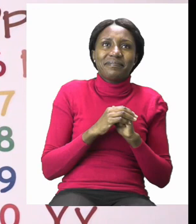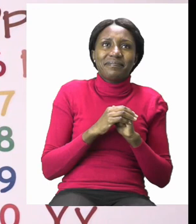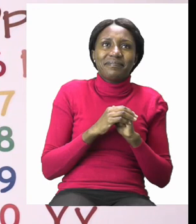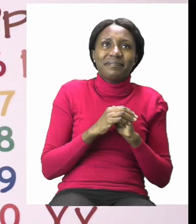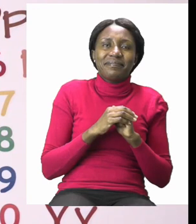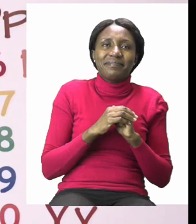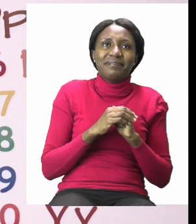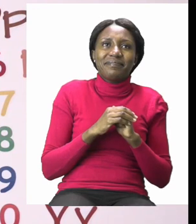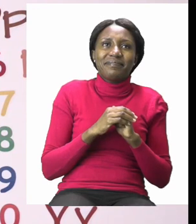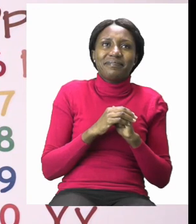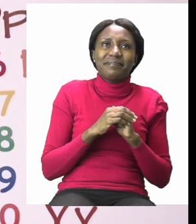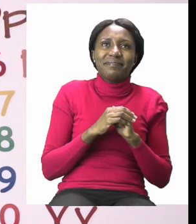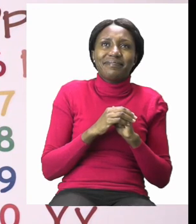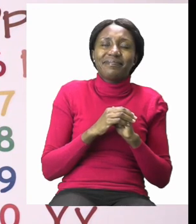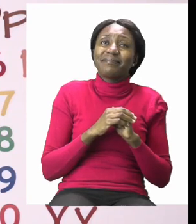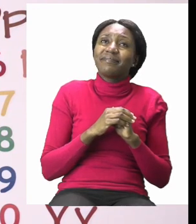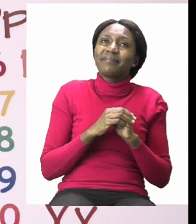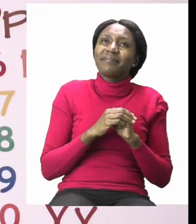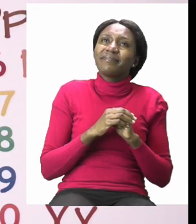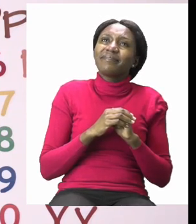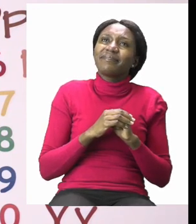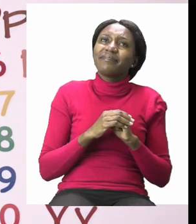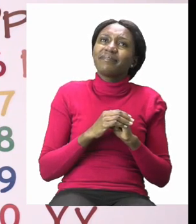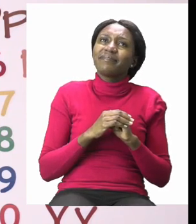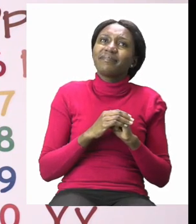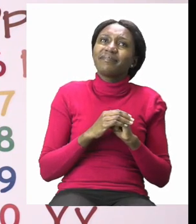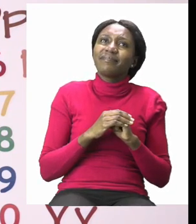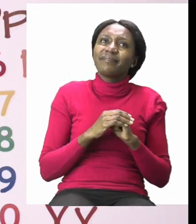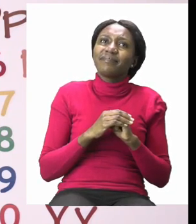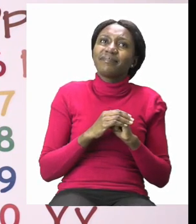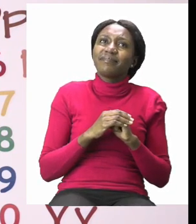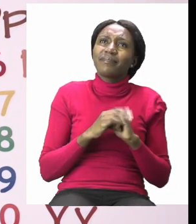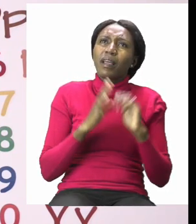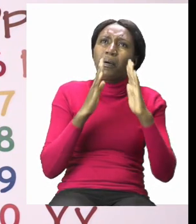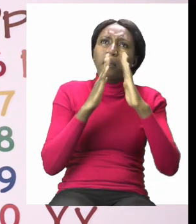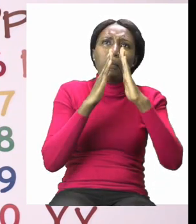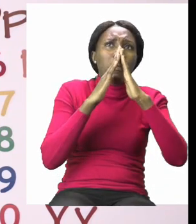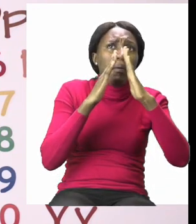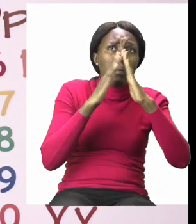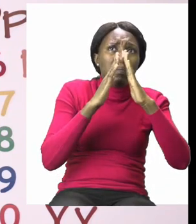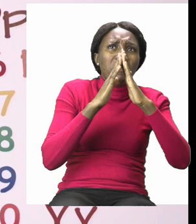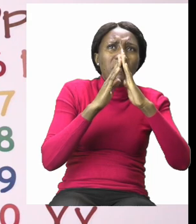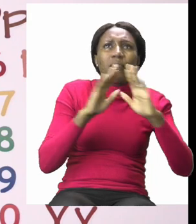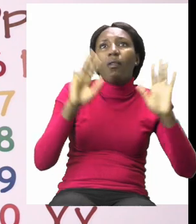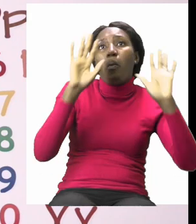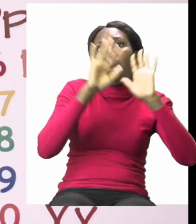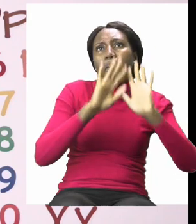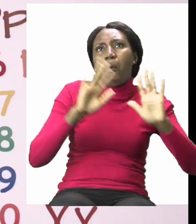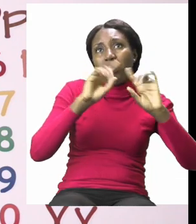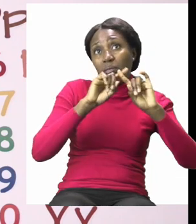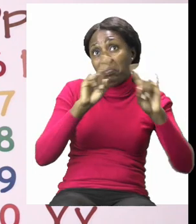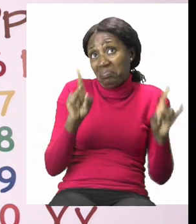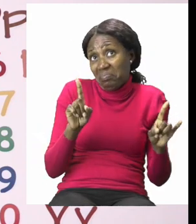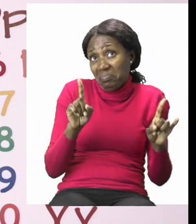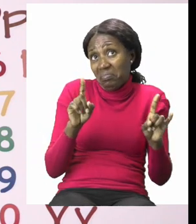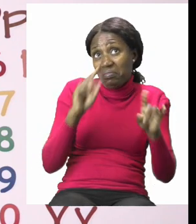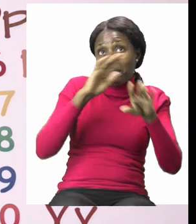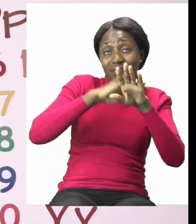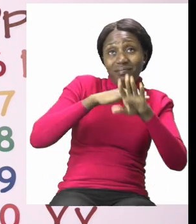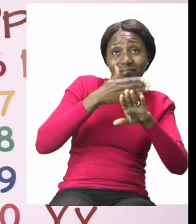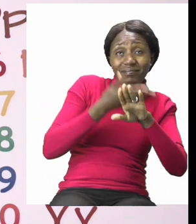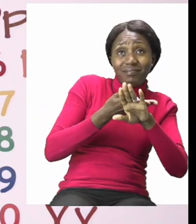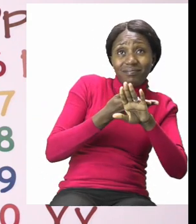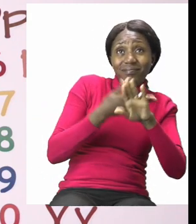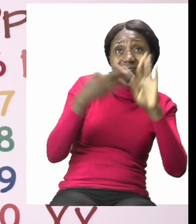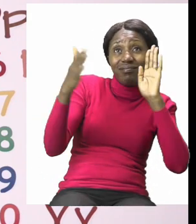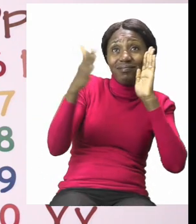many houses that we see a house is not just one colour. Sometimes the door is a different colour from